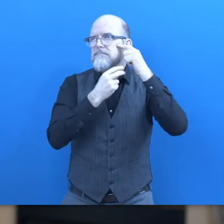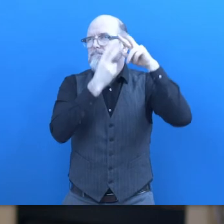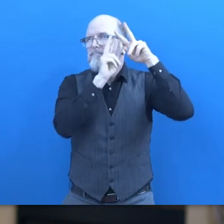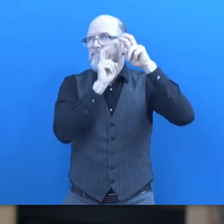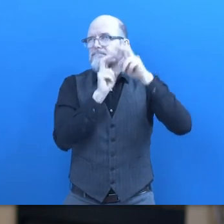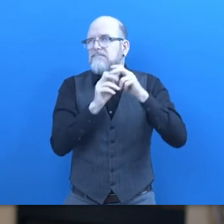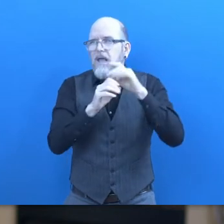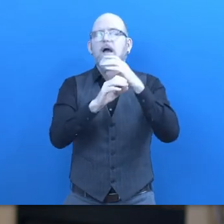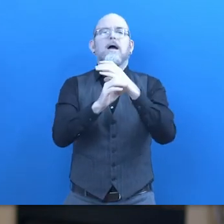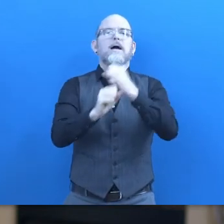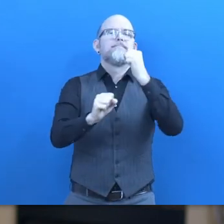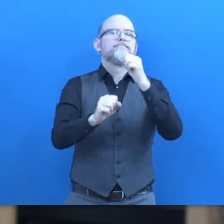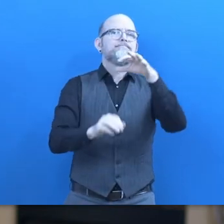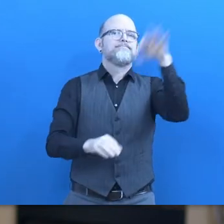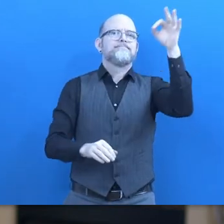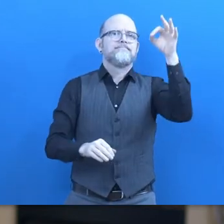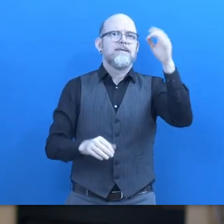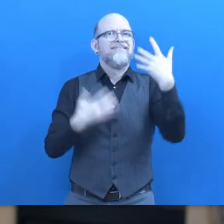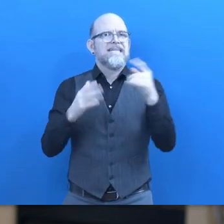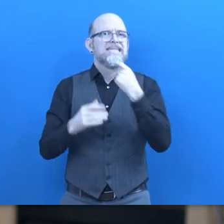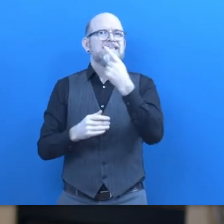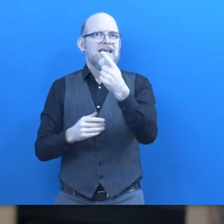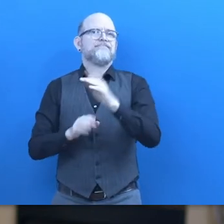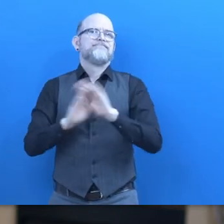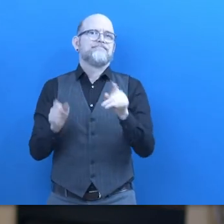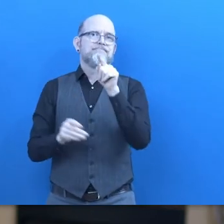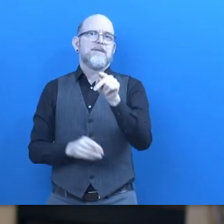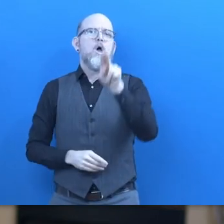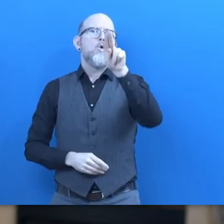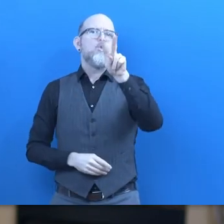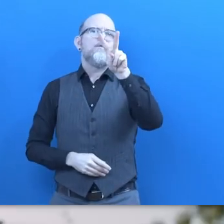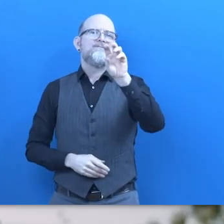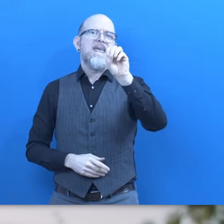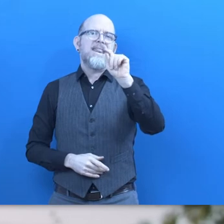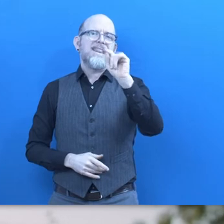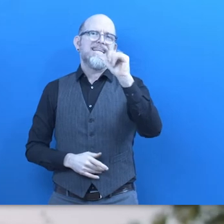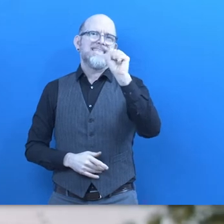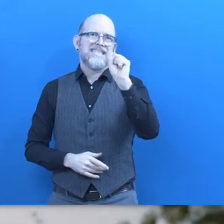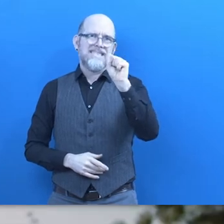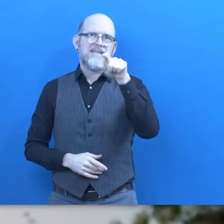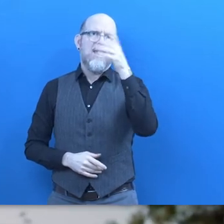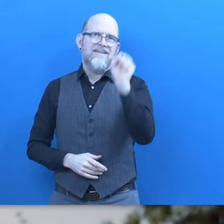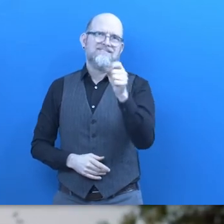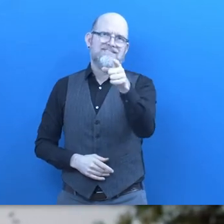me with a very rare form of uveitis an inflammatory autoimmune eye disease I had had a sinus infection that